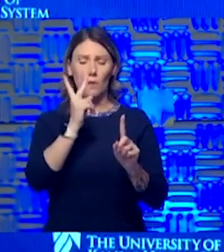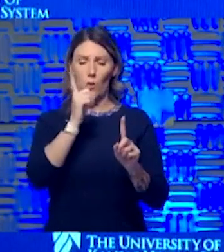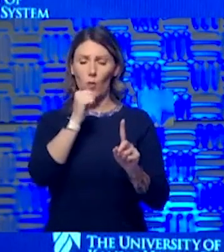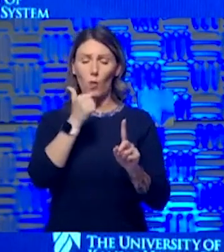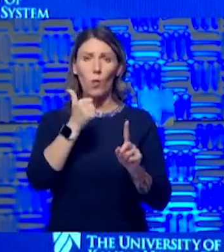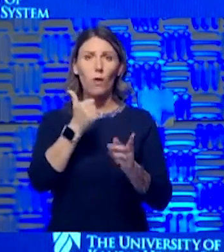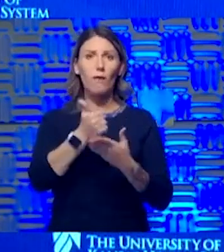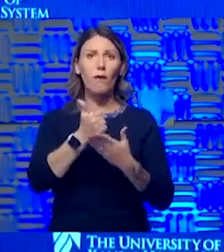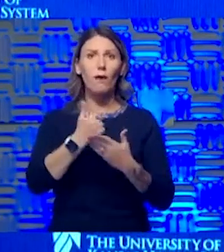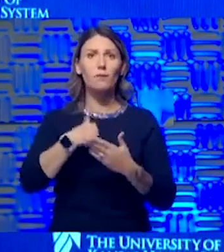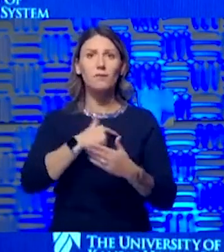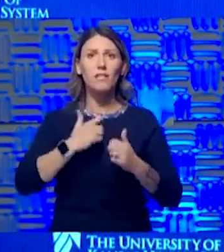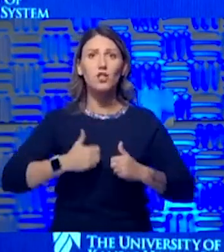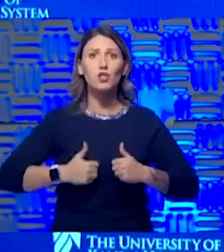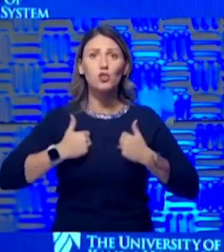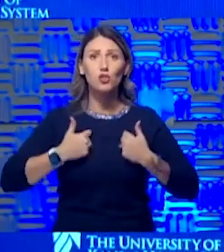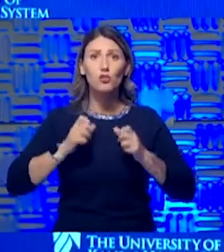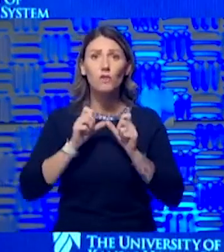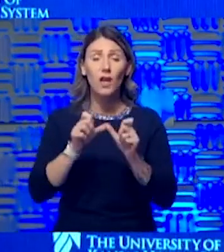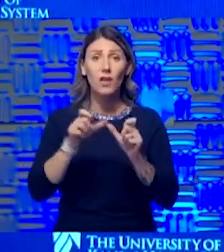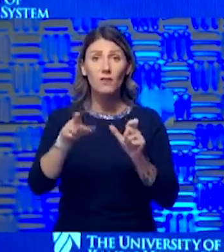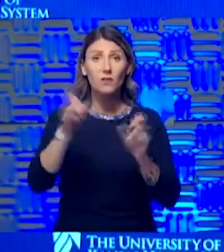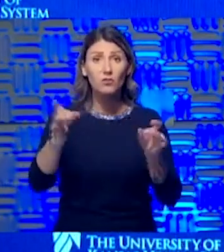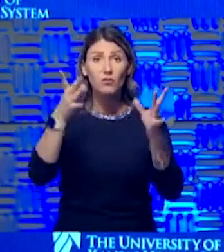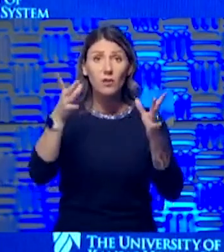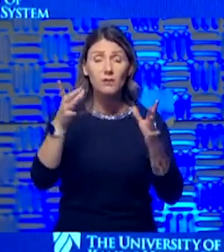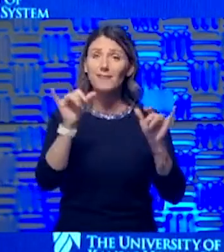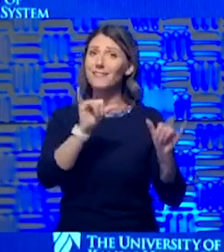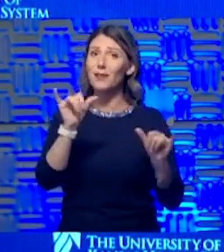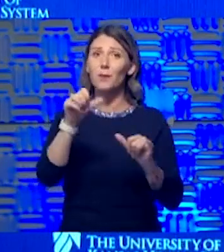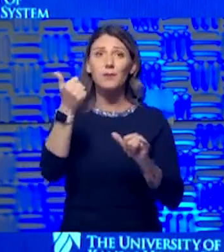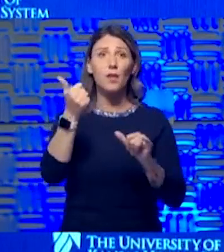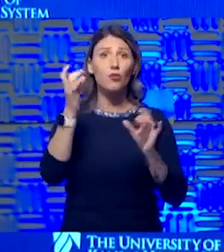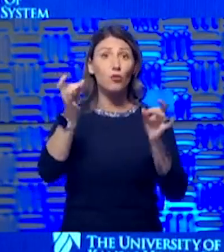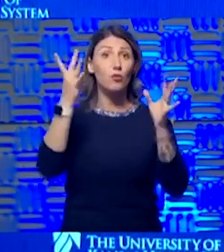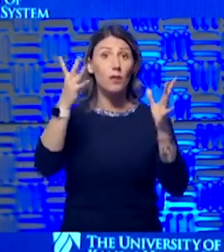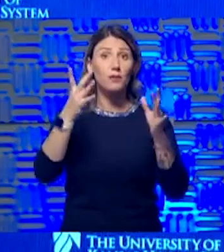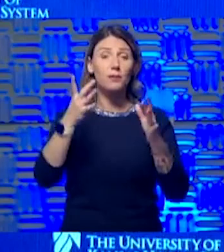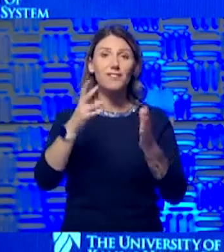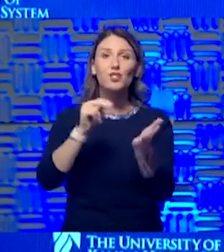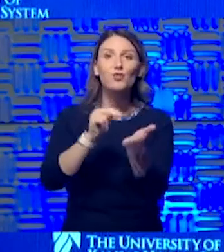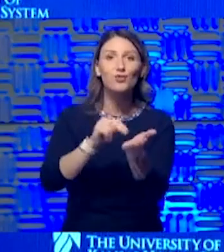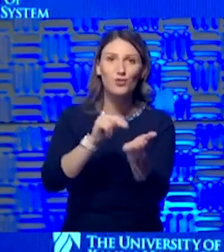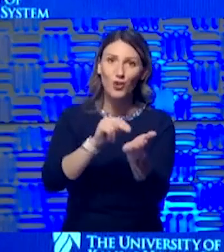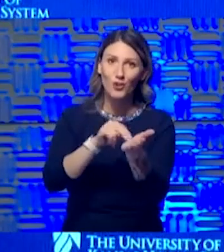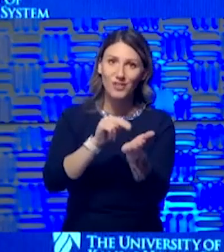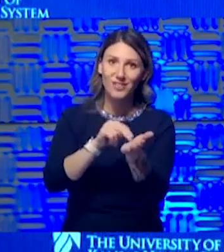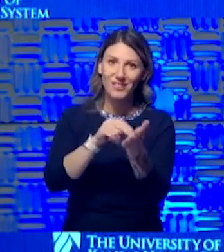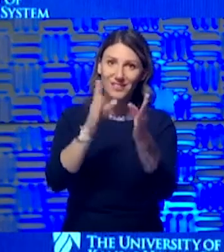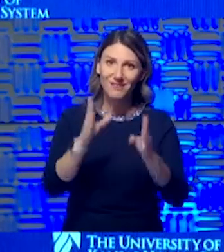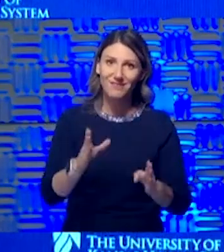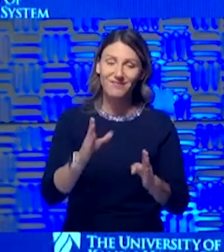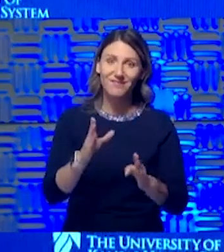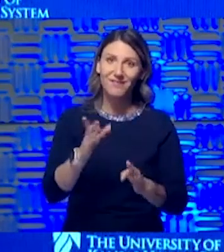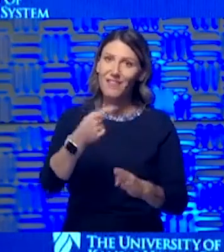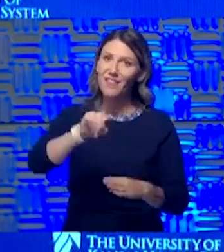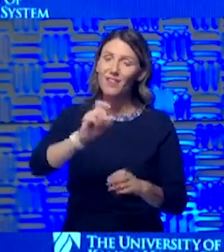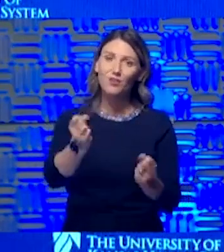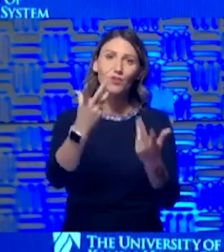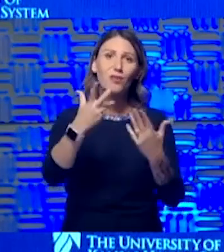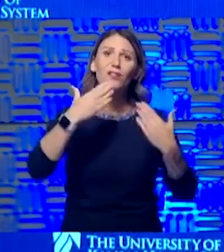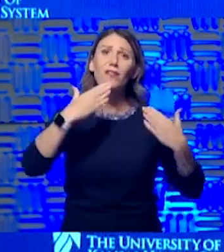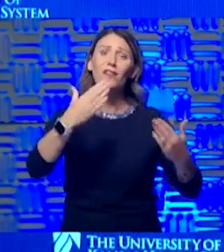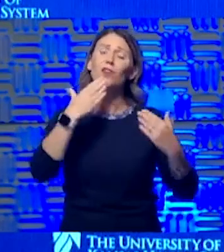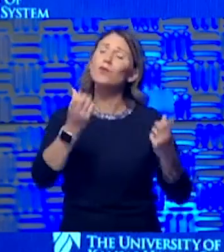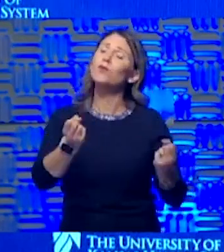this crisis, as with many crises, it's the nursing staff that bears so much of the load. Thank you very